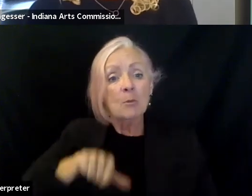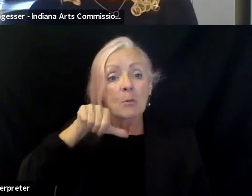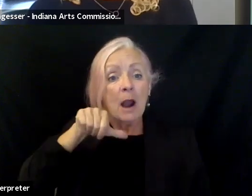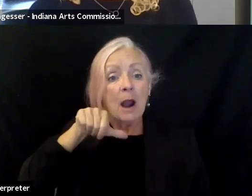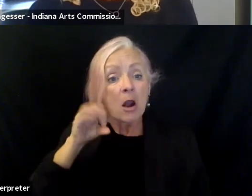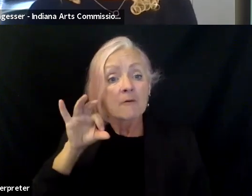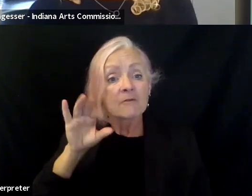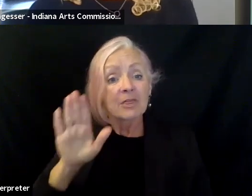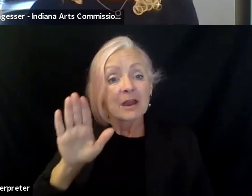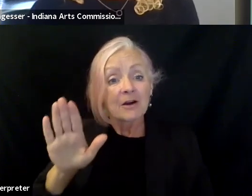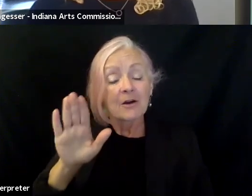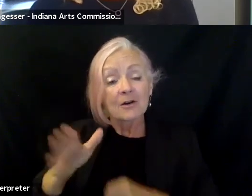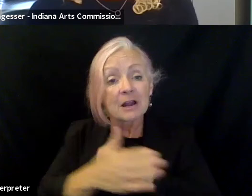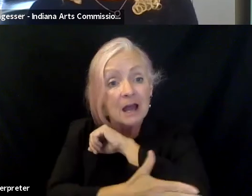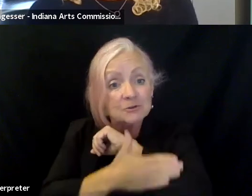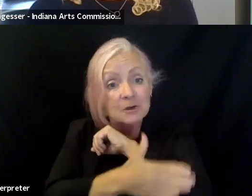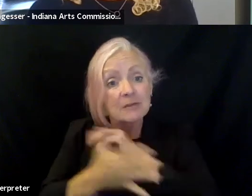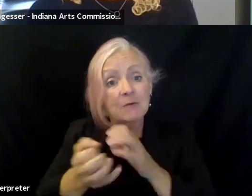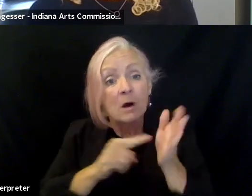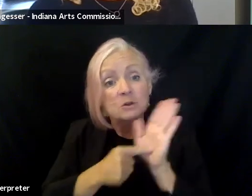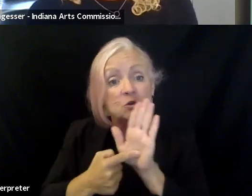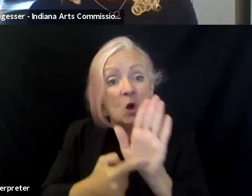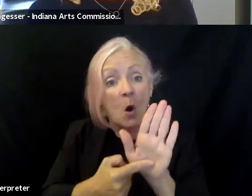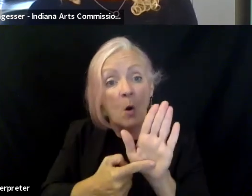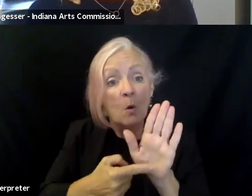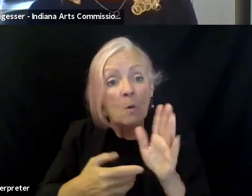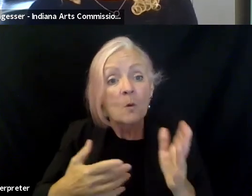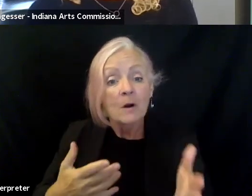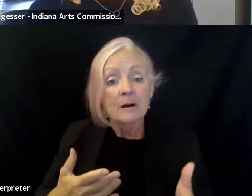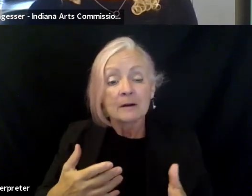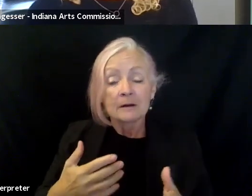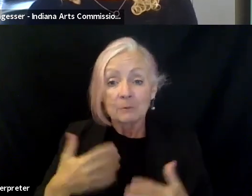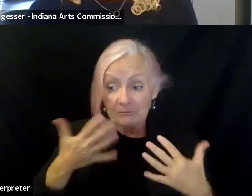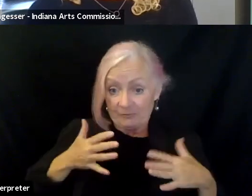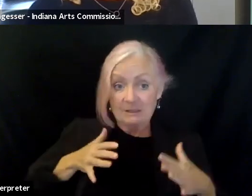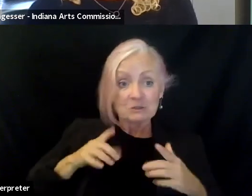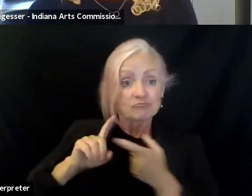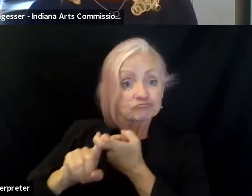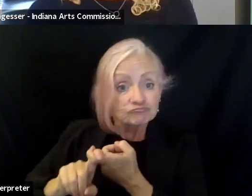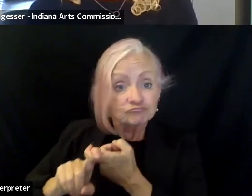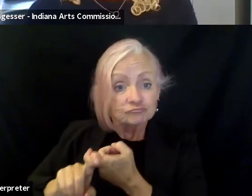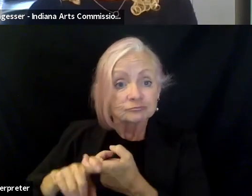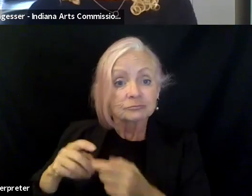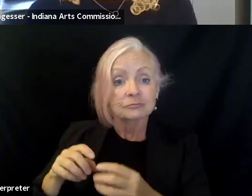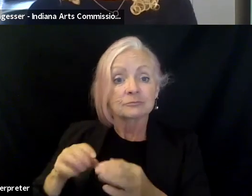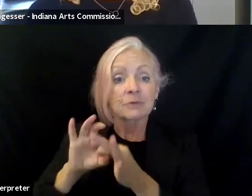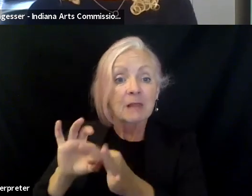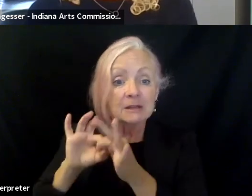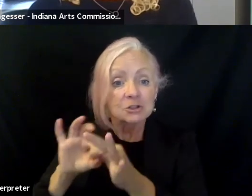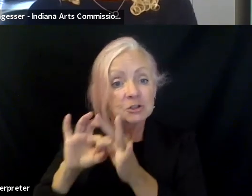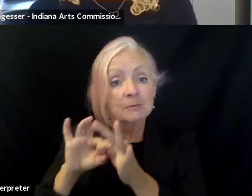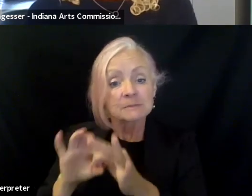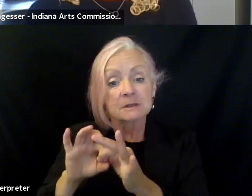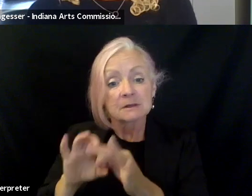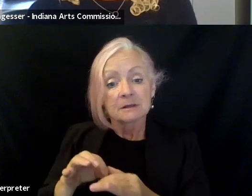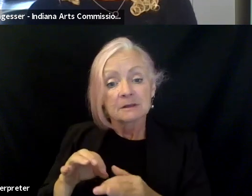to showcase, and then once you have those, um, relationships again, uh, you are part of a, a,